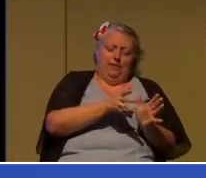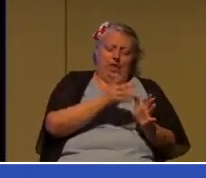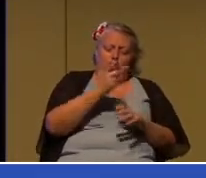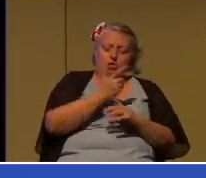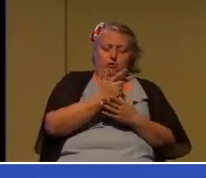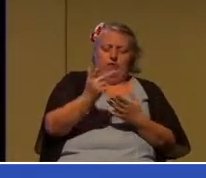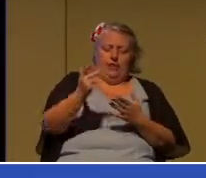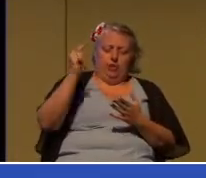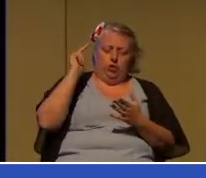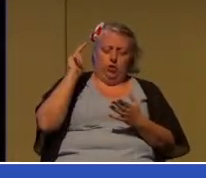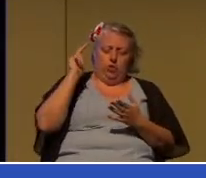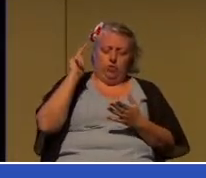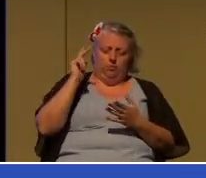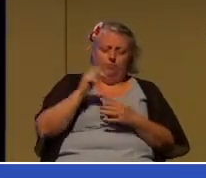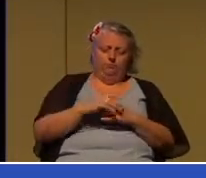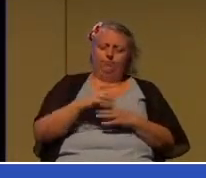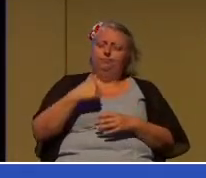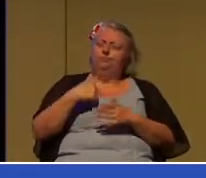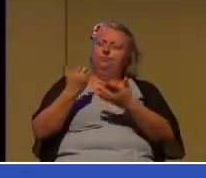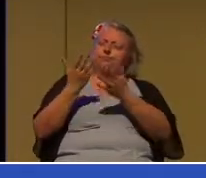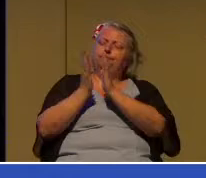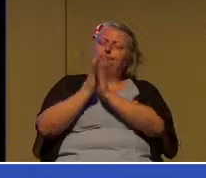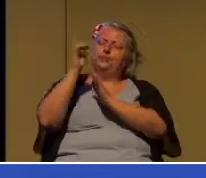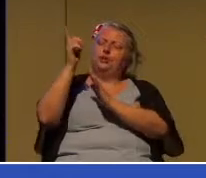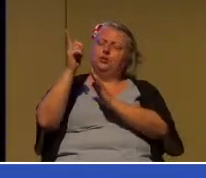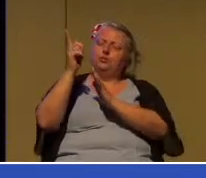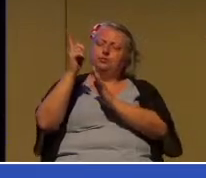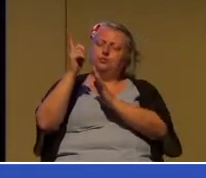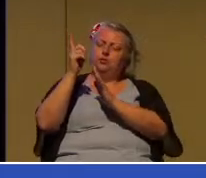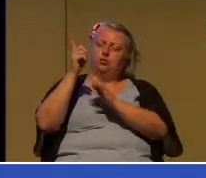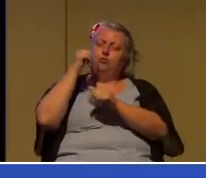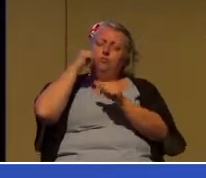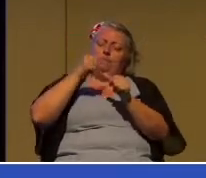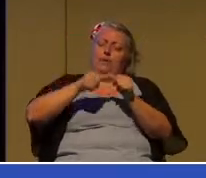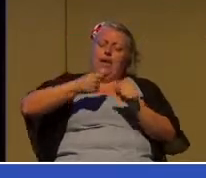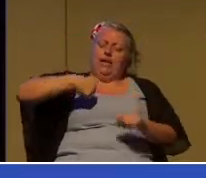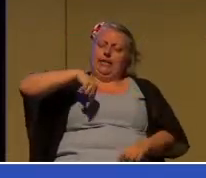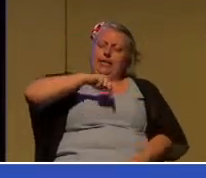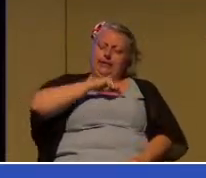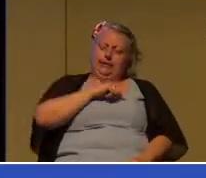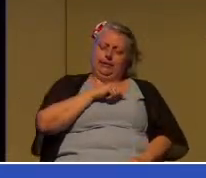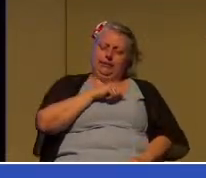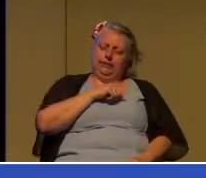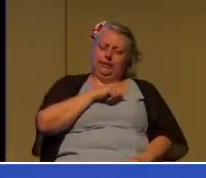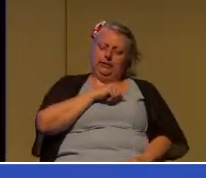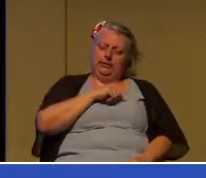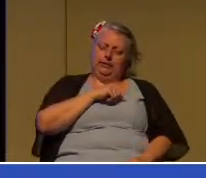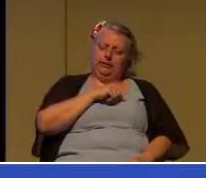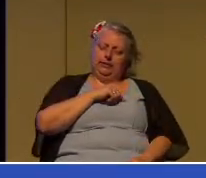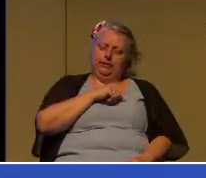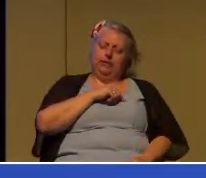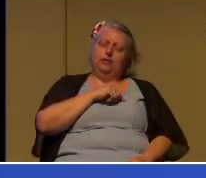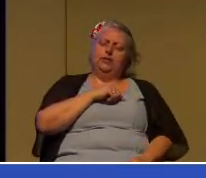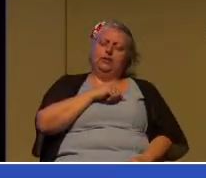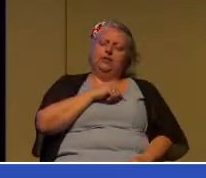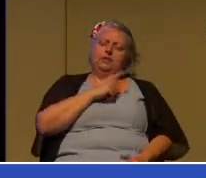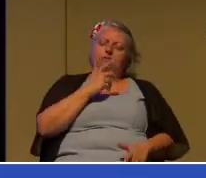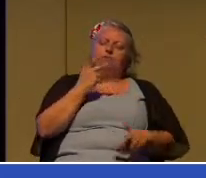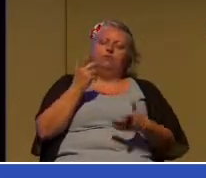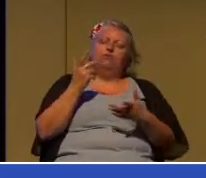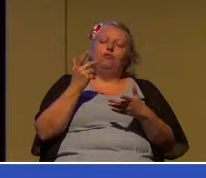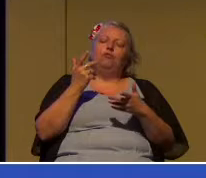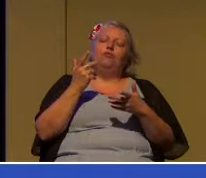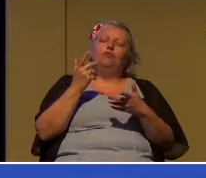I pray that you will bring back to our hearts and minds the privileges of following you